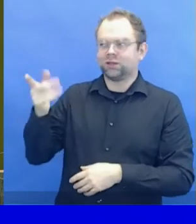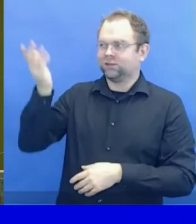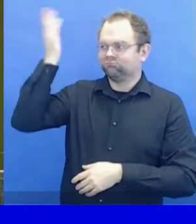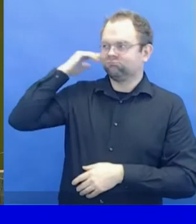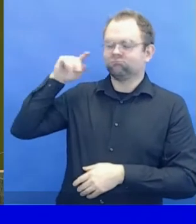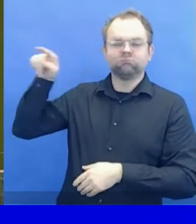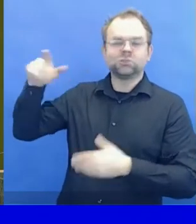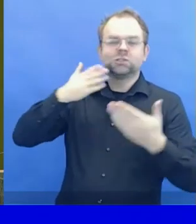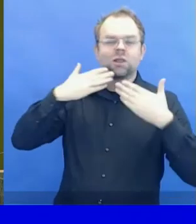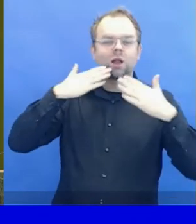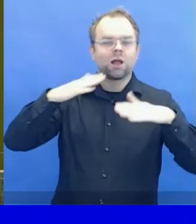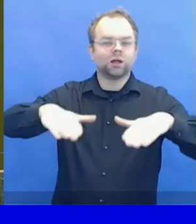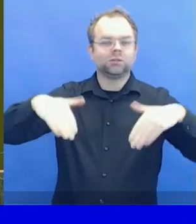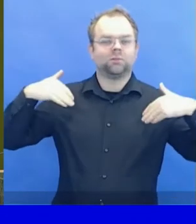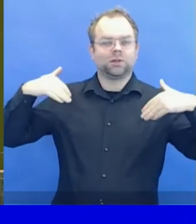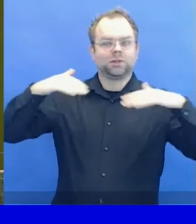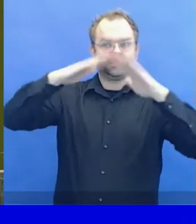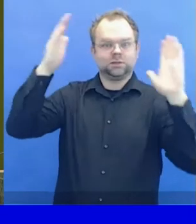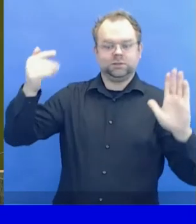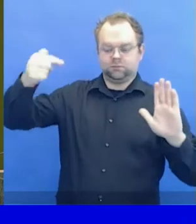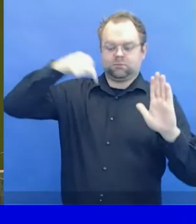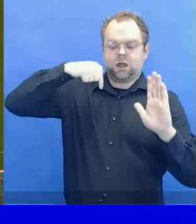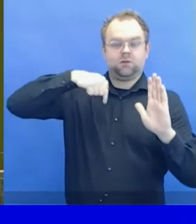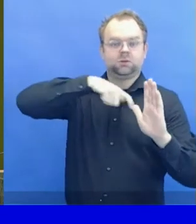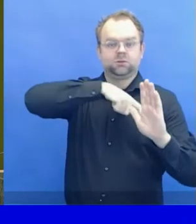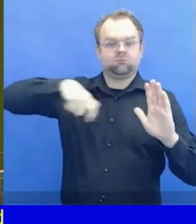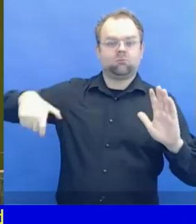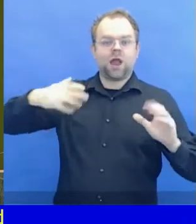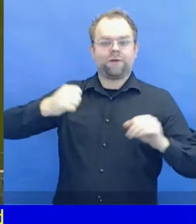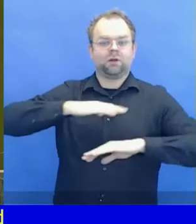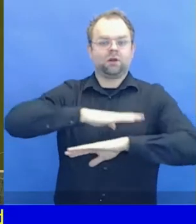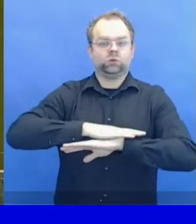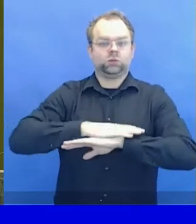confirmed that we have a quorum required for today's election.